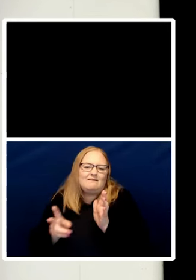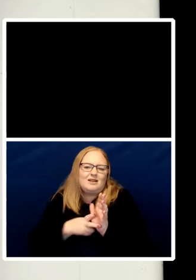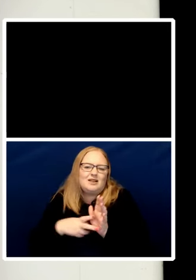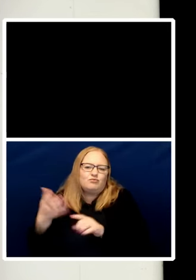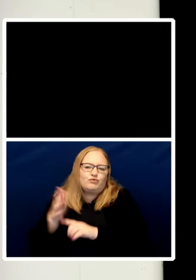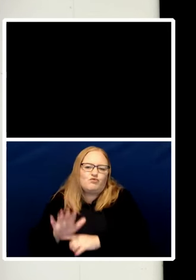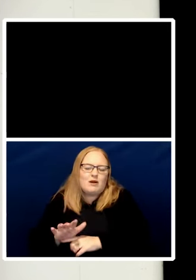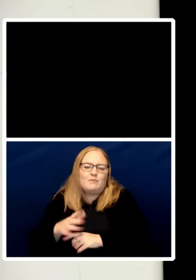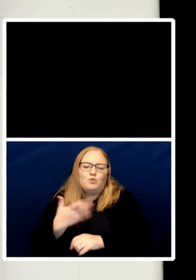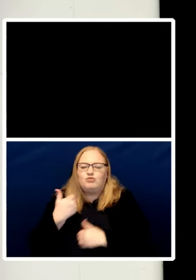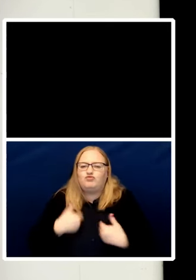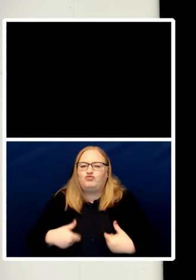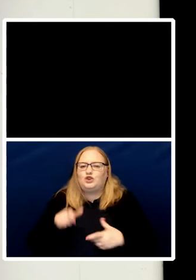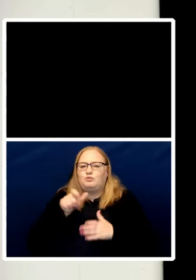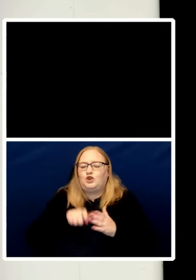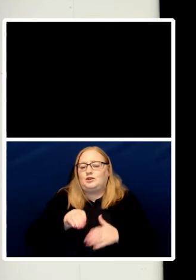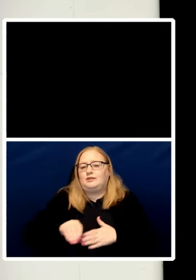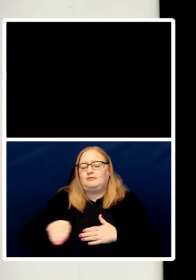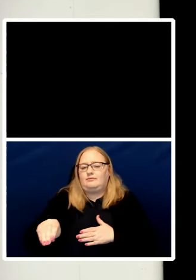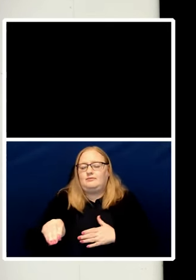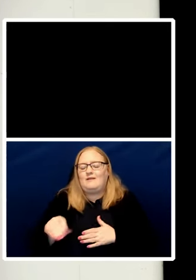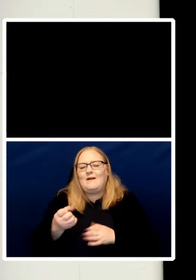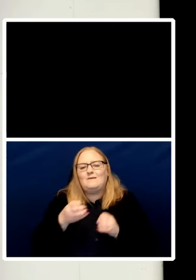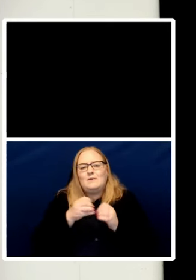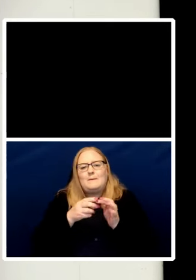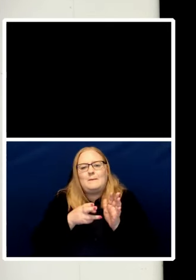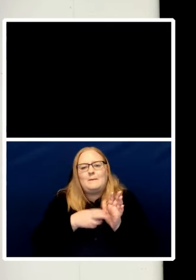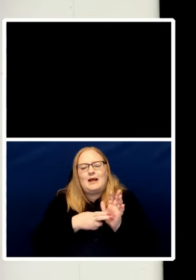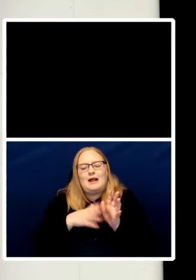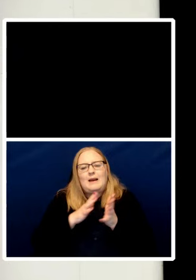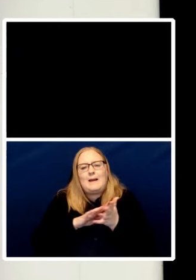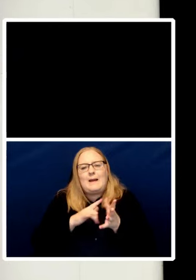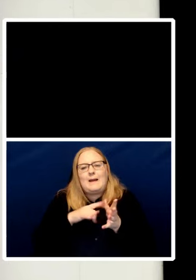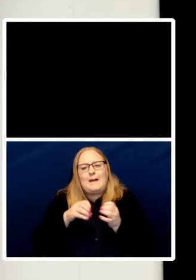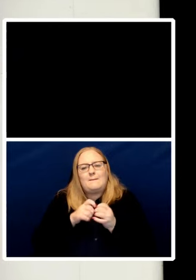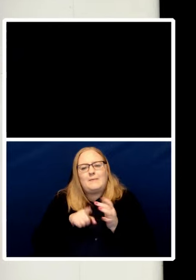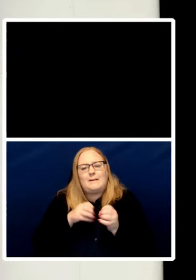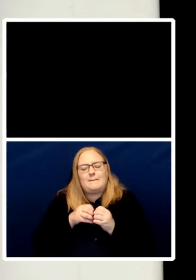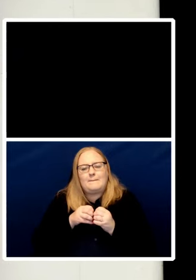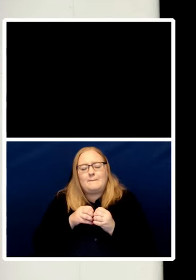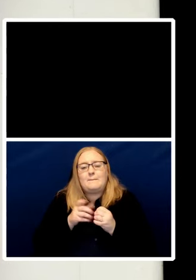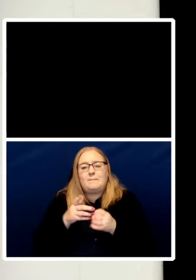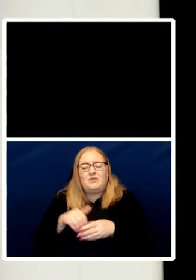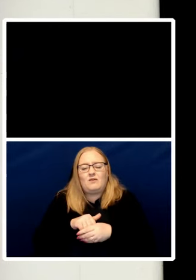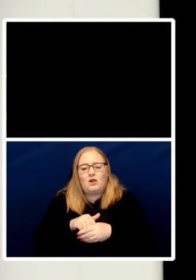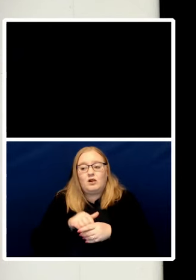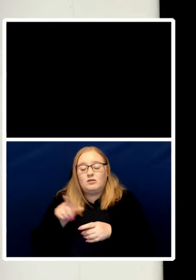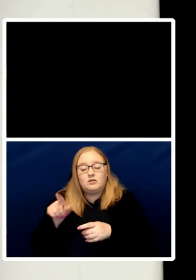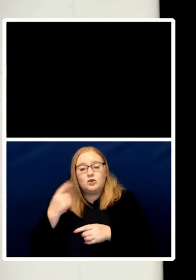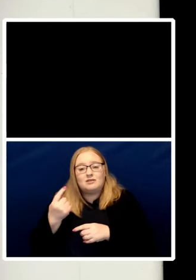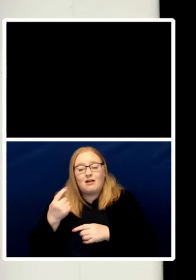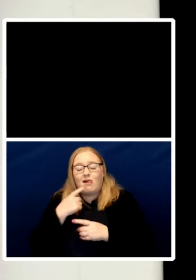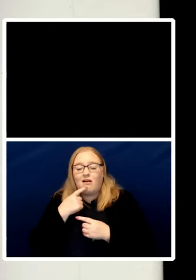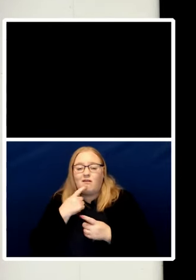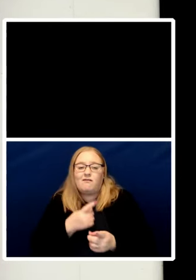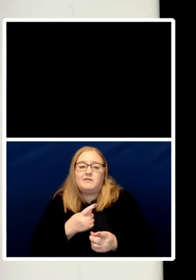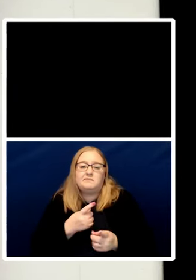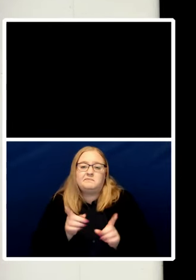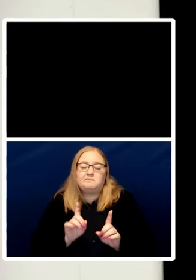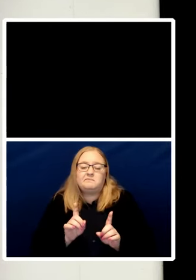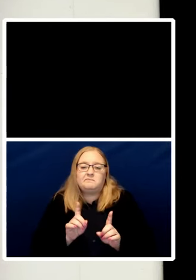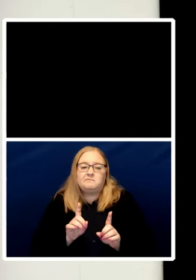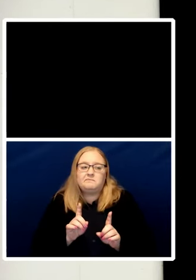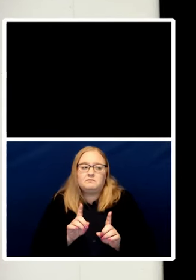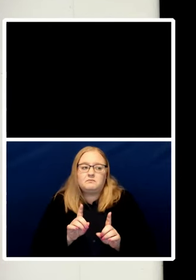with Ben Habib and she did the thing that I think should be done more she said so what will you do about the